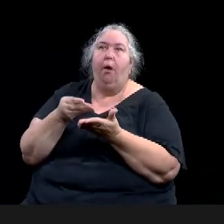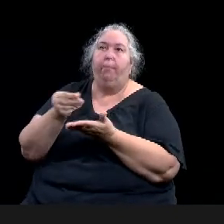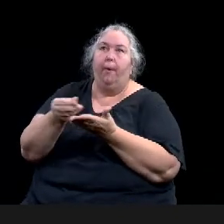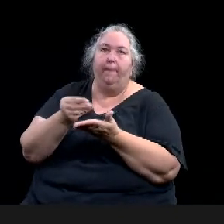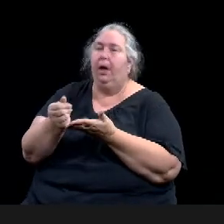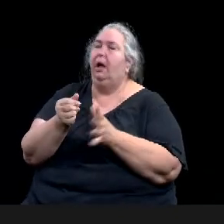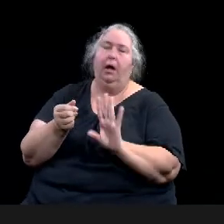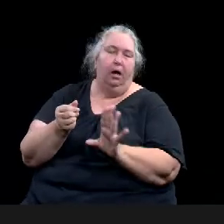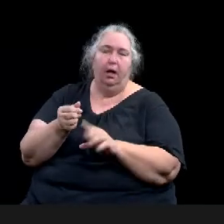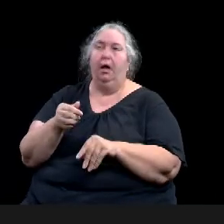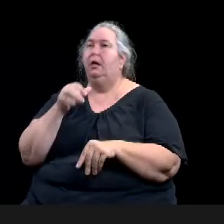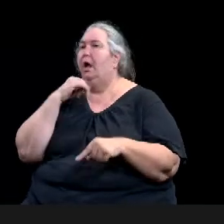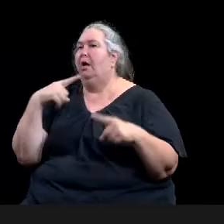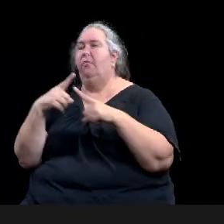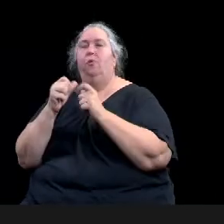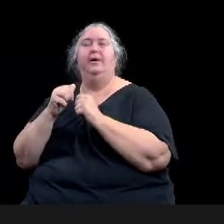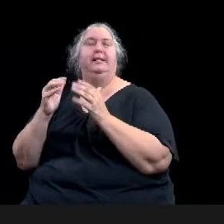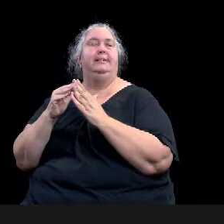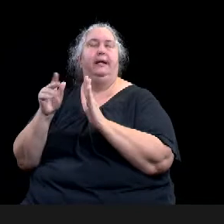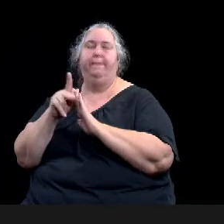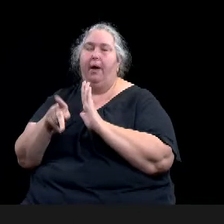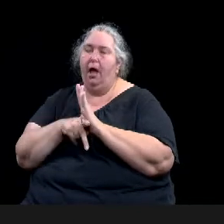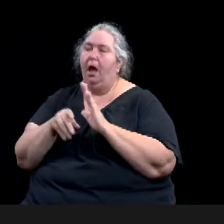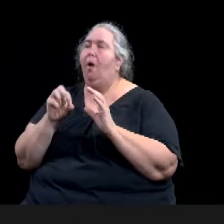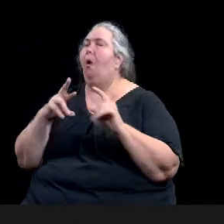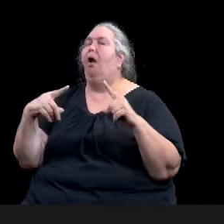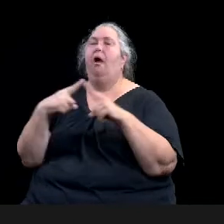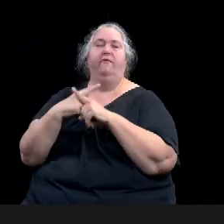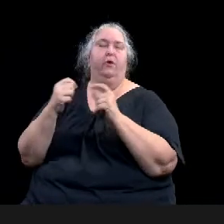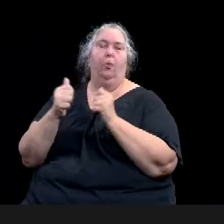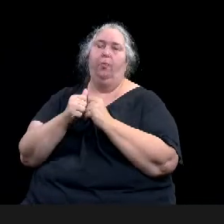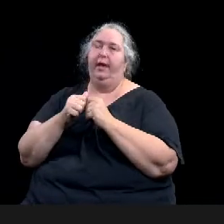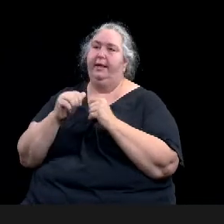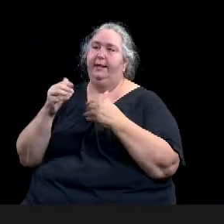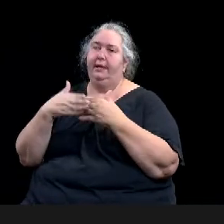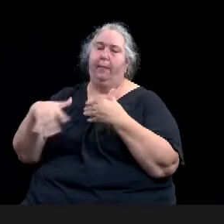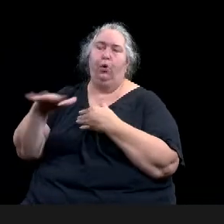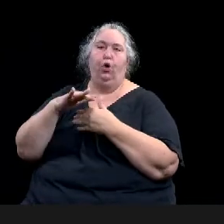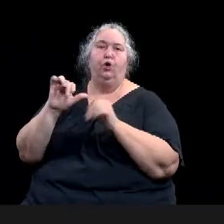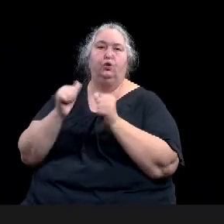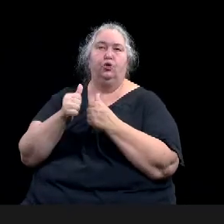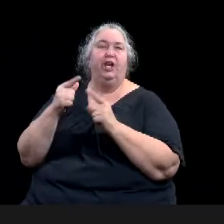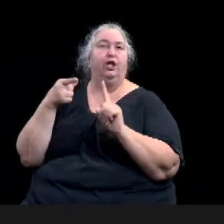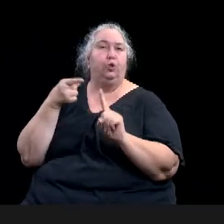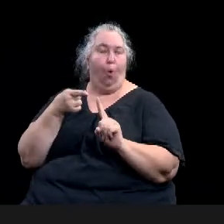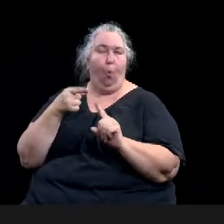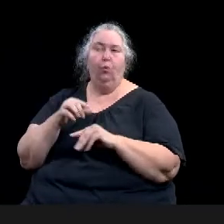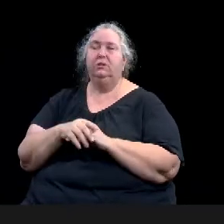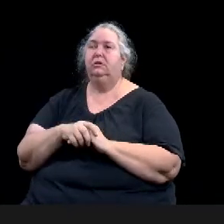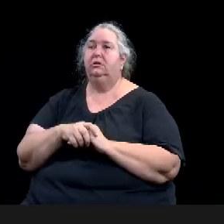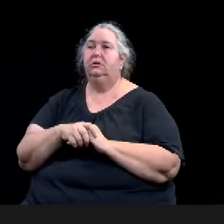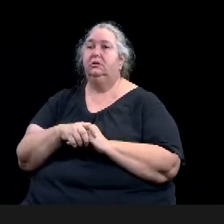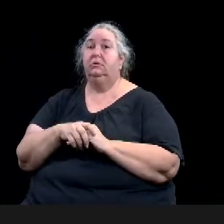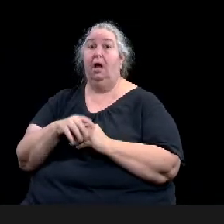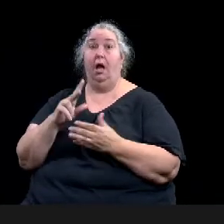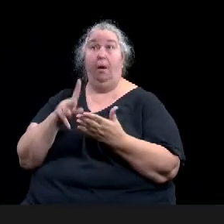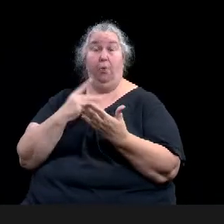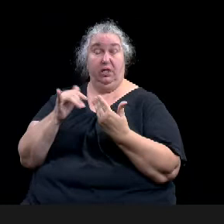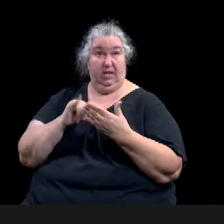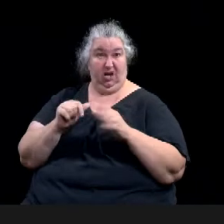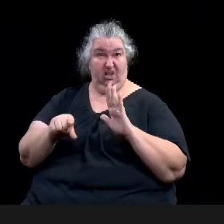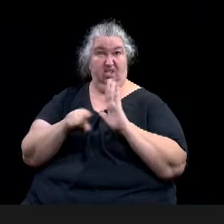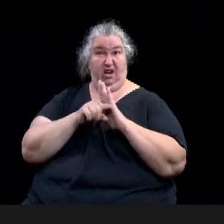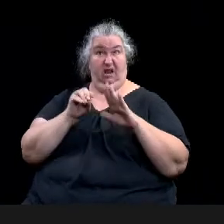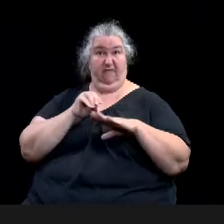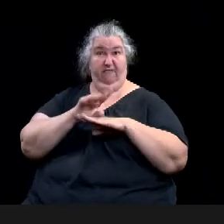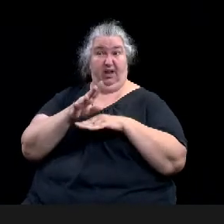projects that could negatively affect a neighborhood or other neighborhoods. Um, something that's going to exceed six months